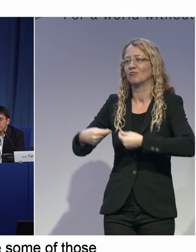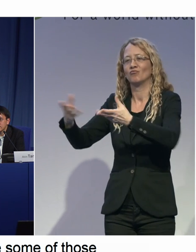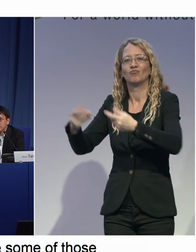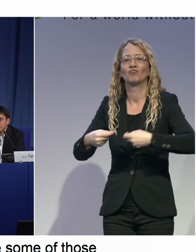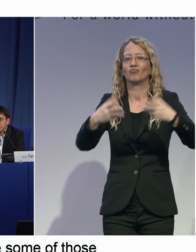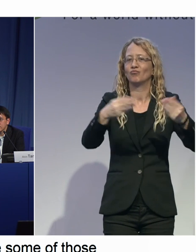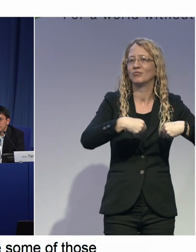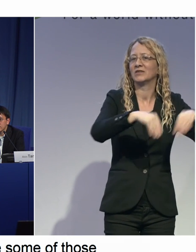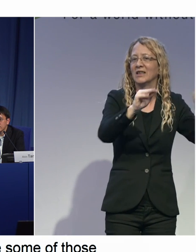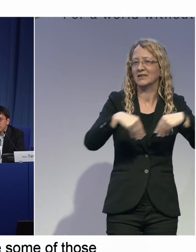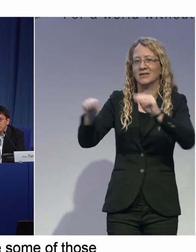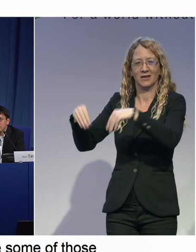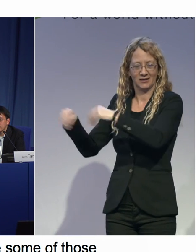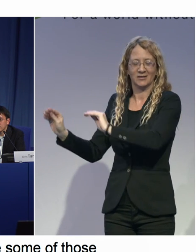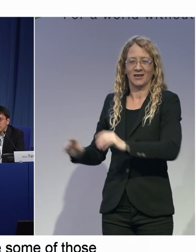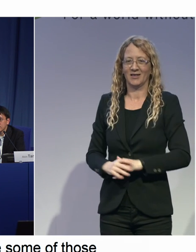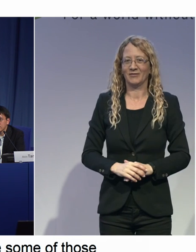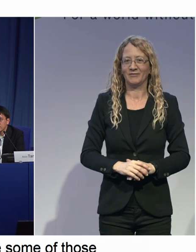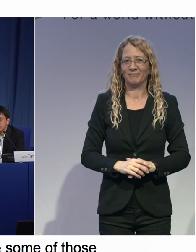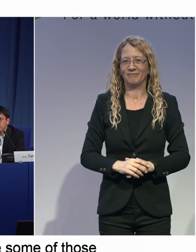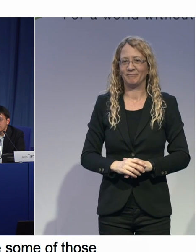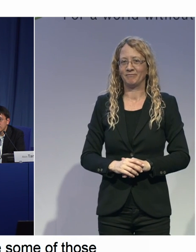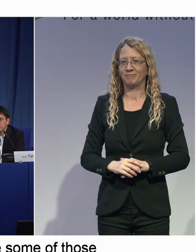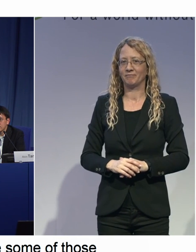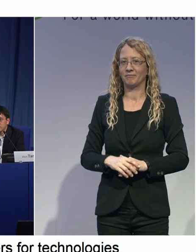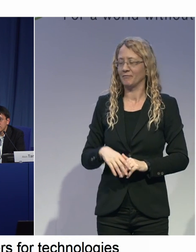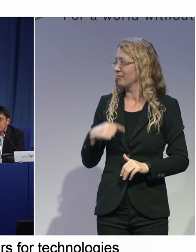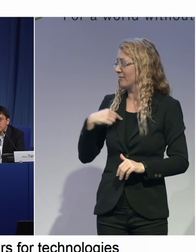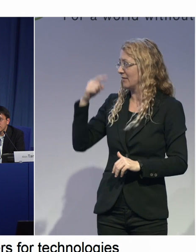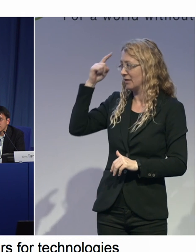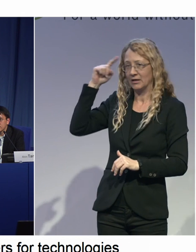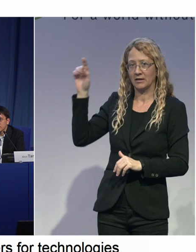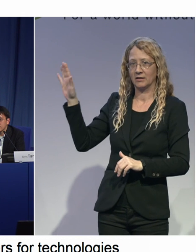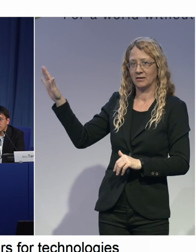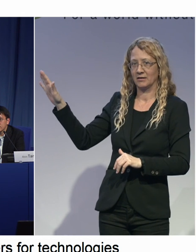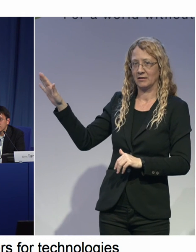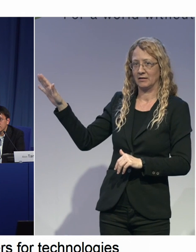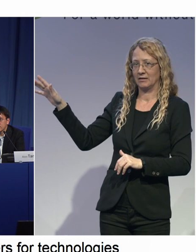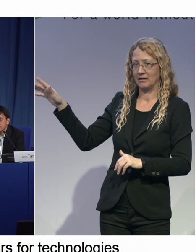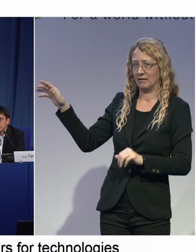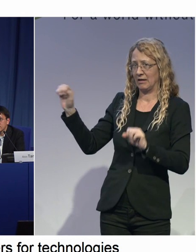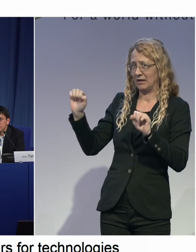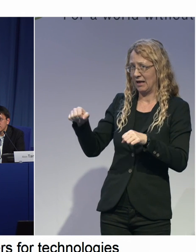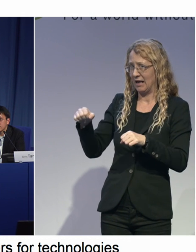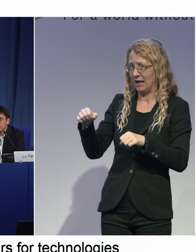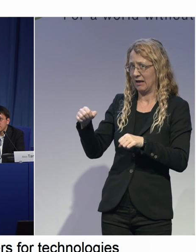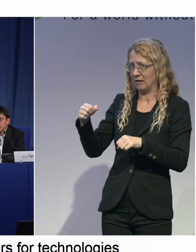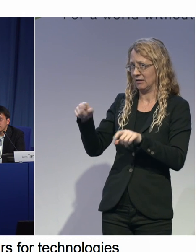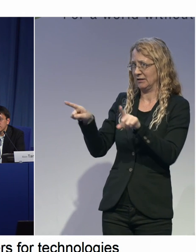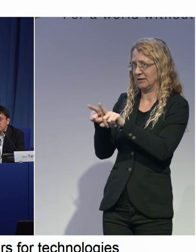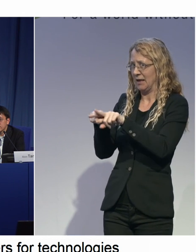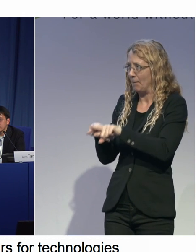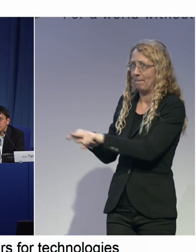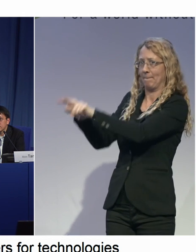his product is the only standardized approach on this panel at this situation.